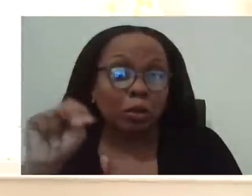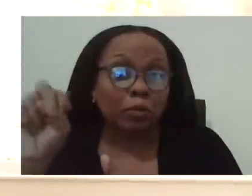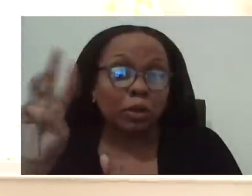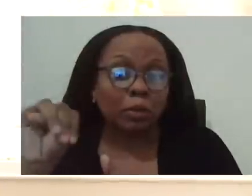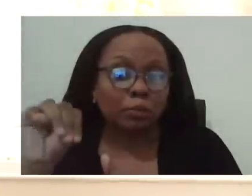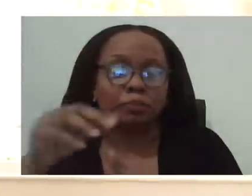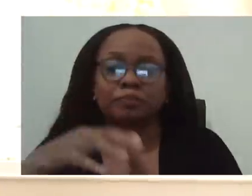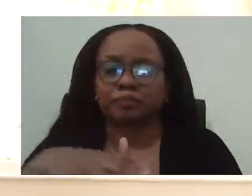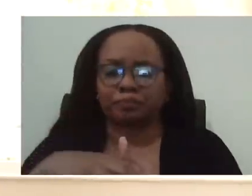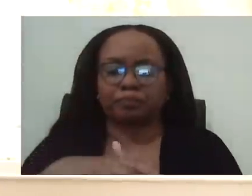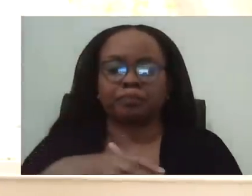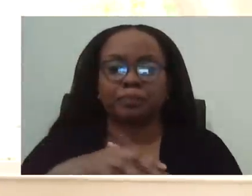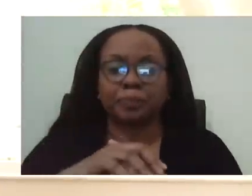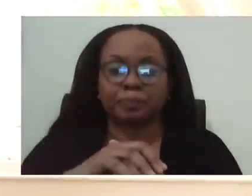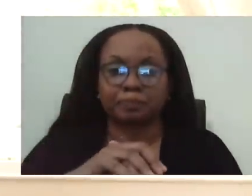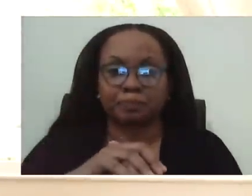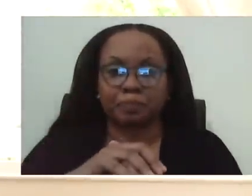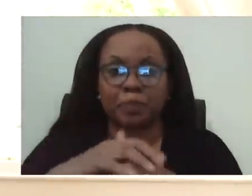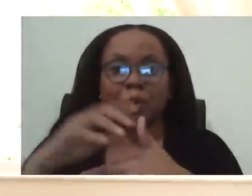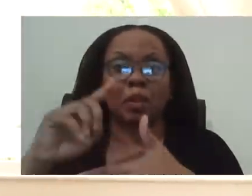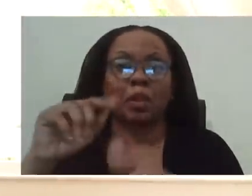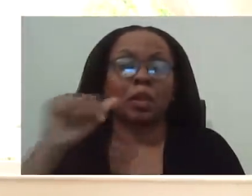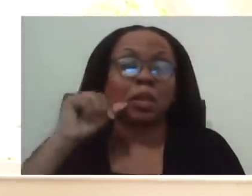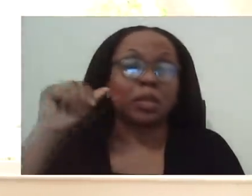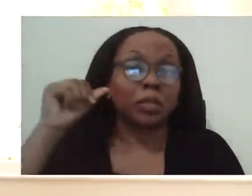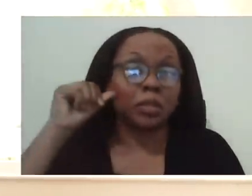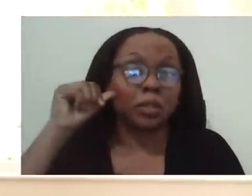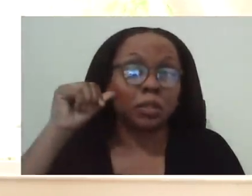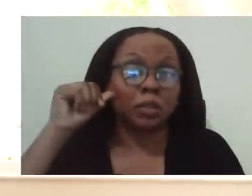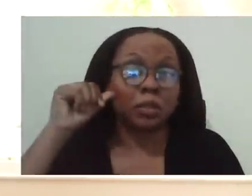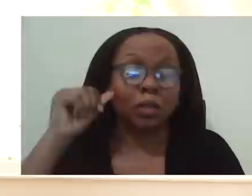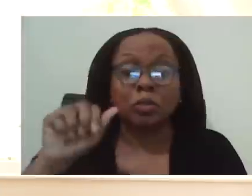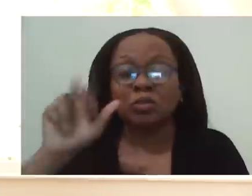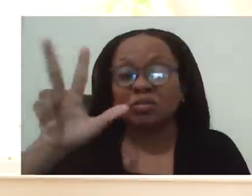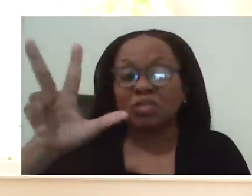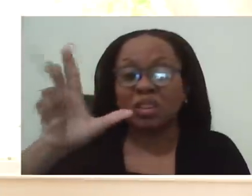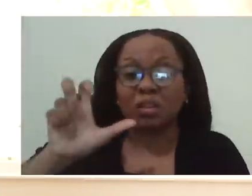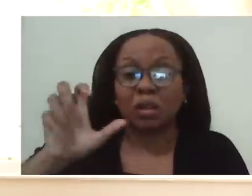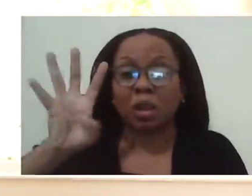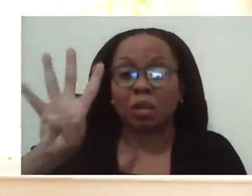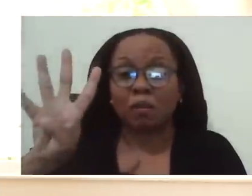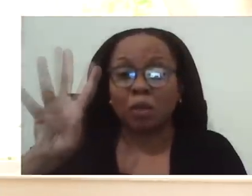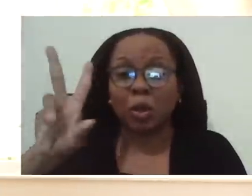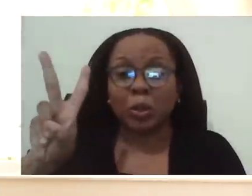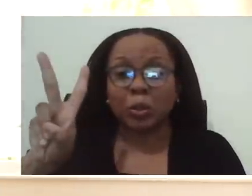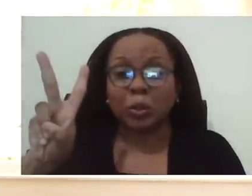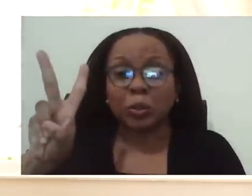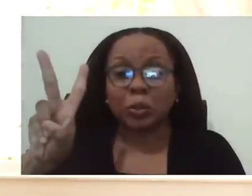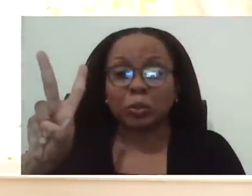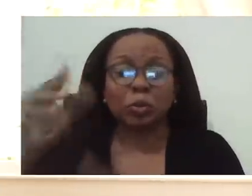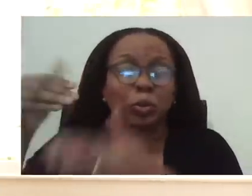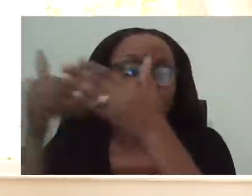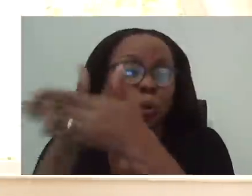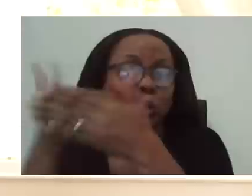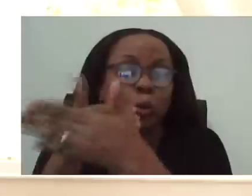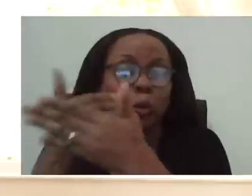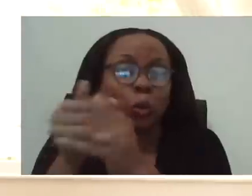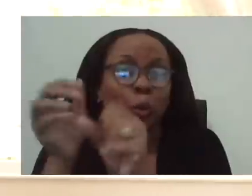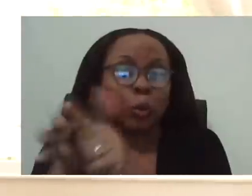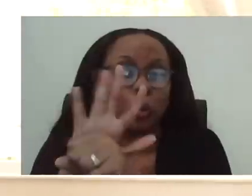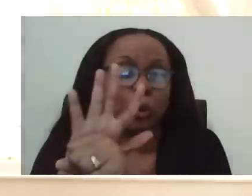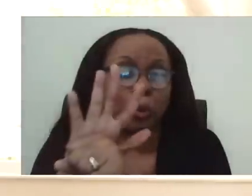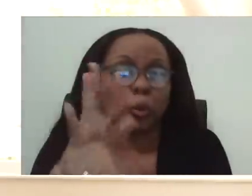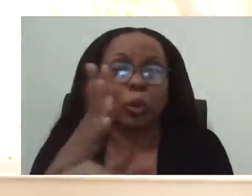reported 342 new cases of COVID, and we also reported nearly 3,000